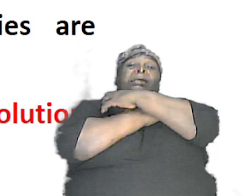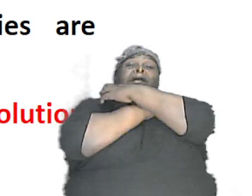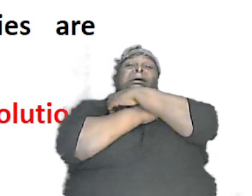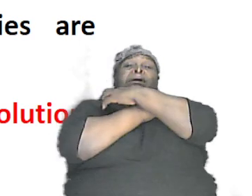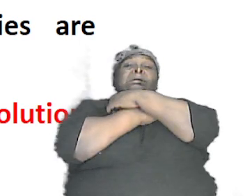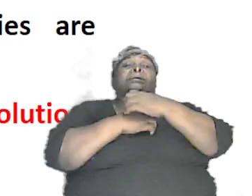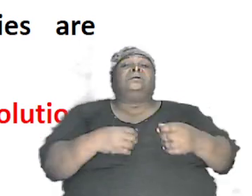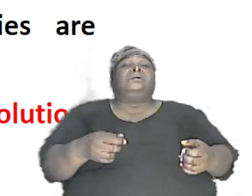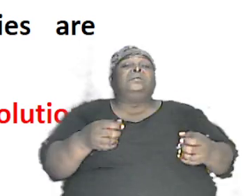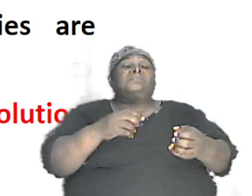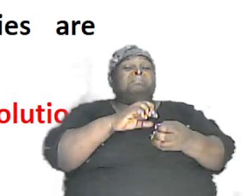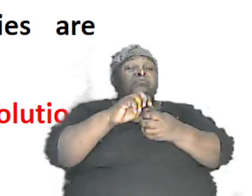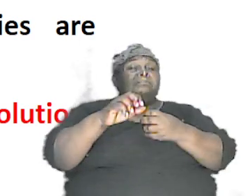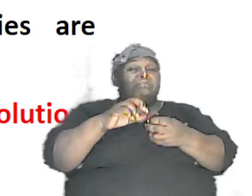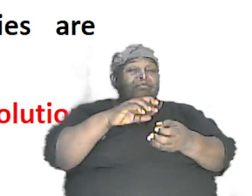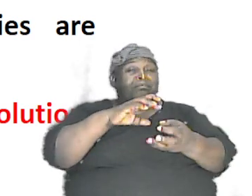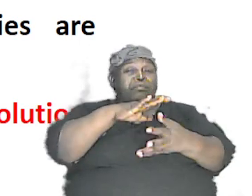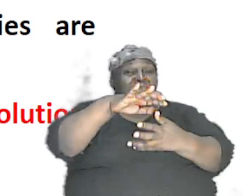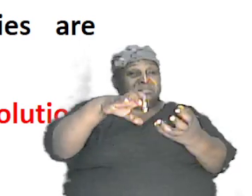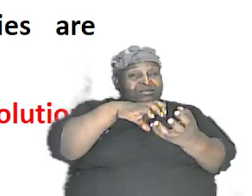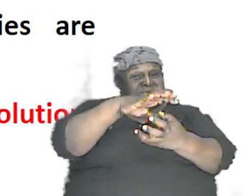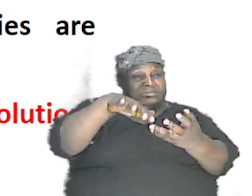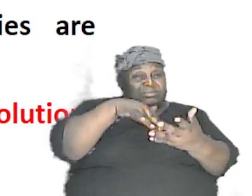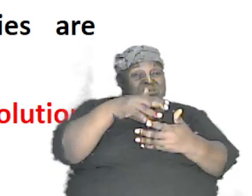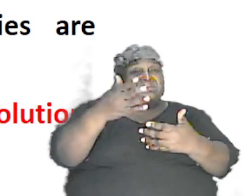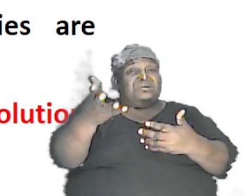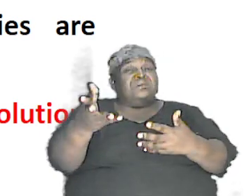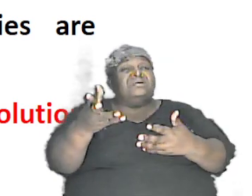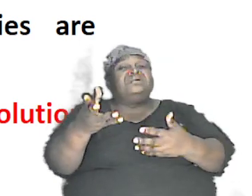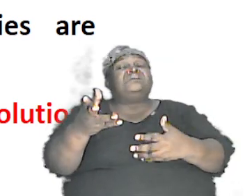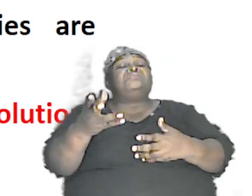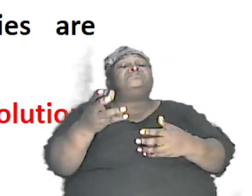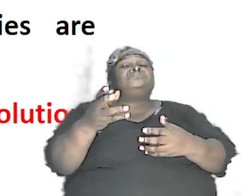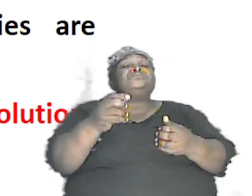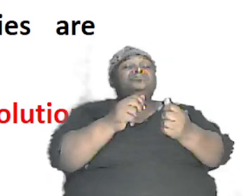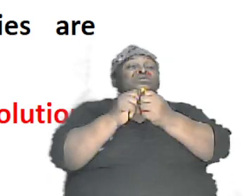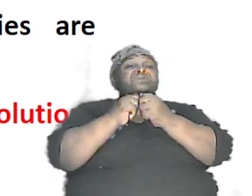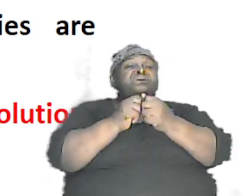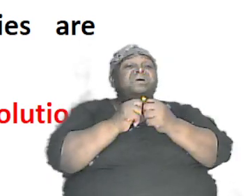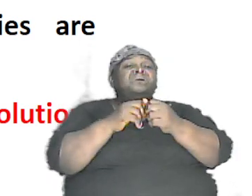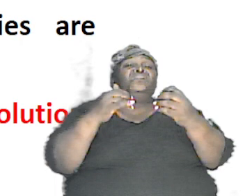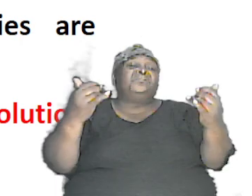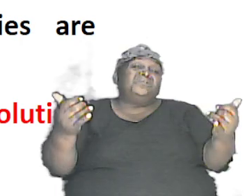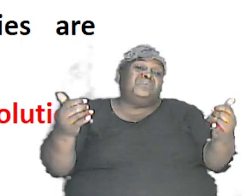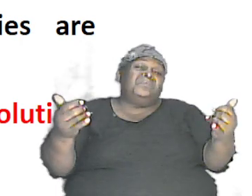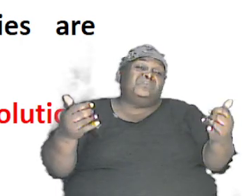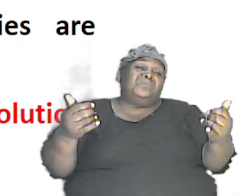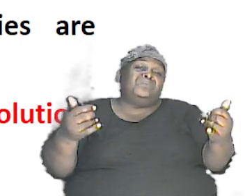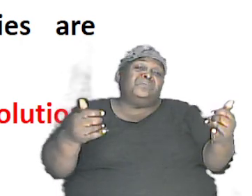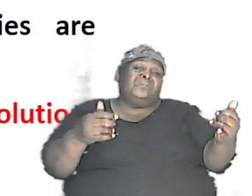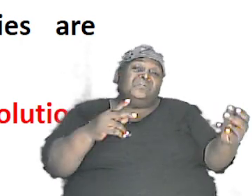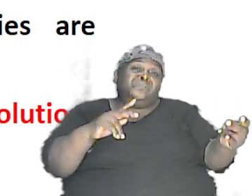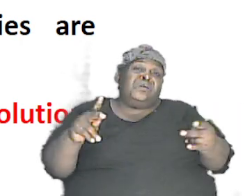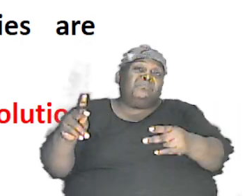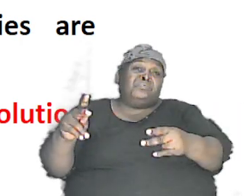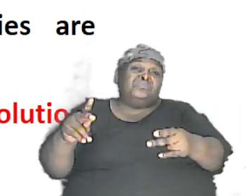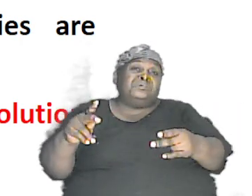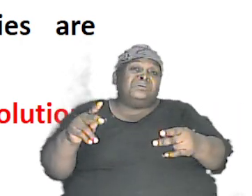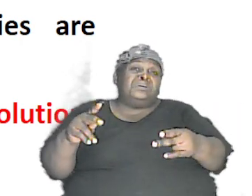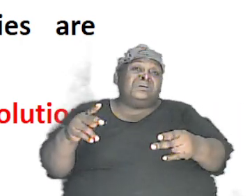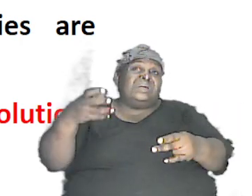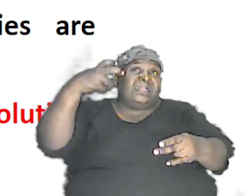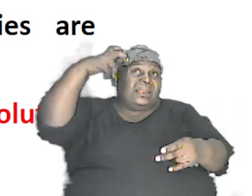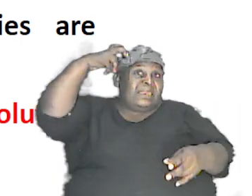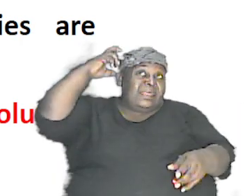tigers but these days there are no breeding lion and tigers and these things never normally happen naturally